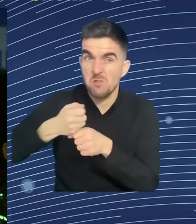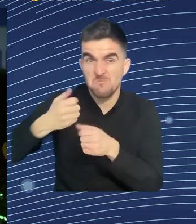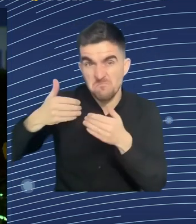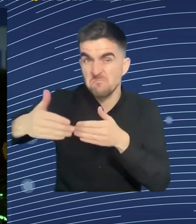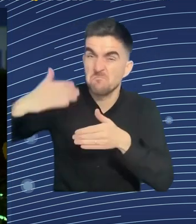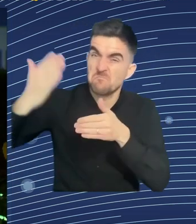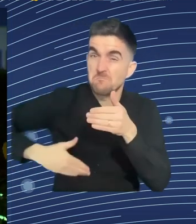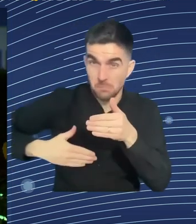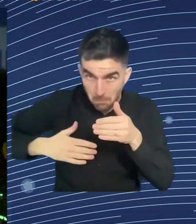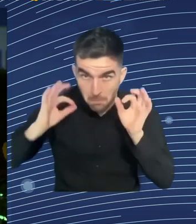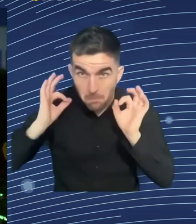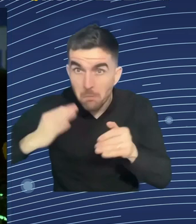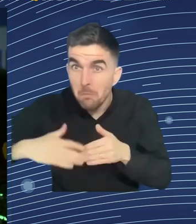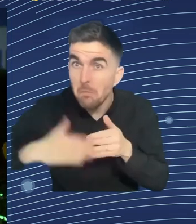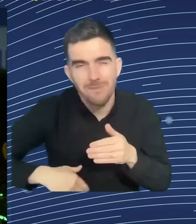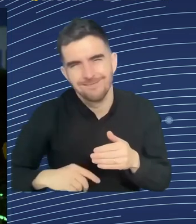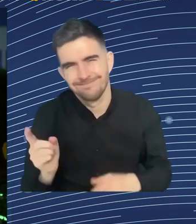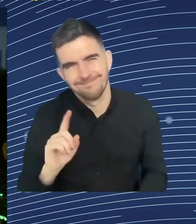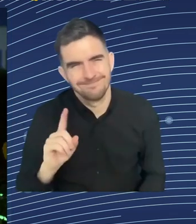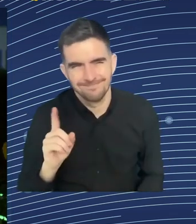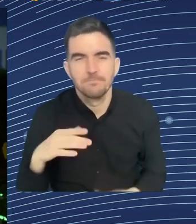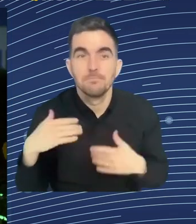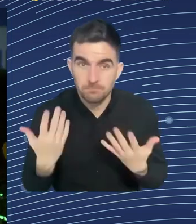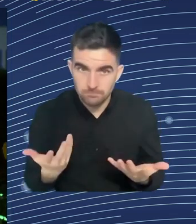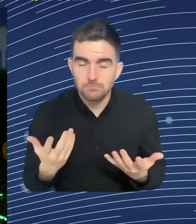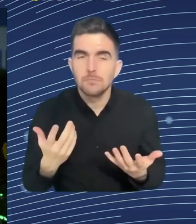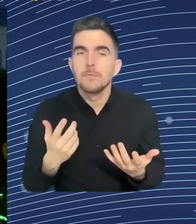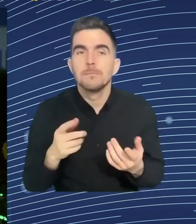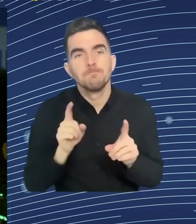Elon Musk, he can make it too. But it's still a mistake.